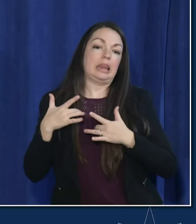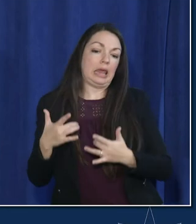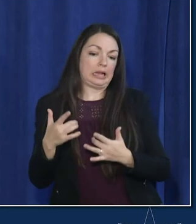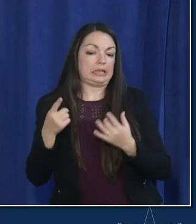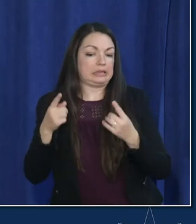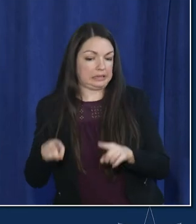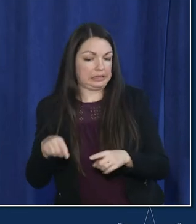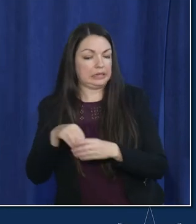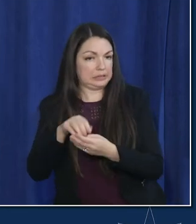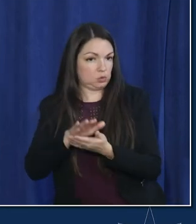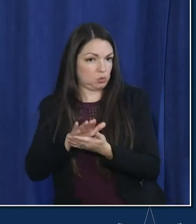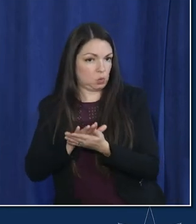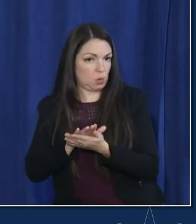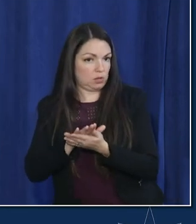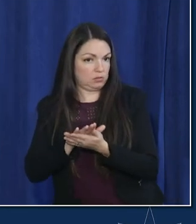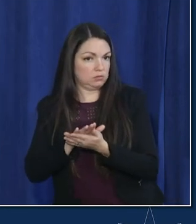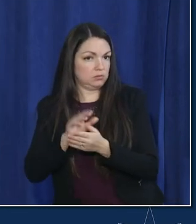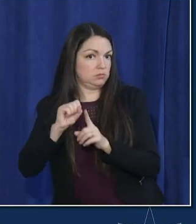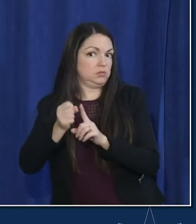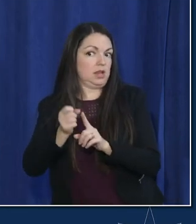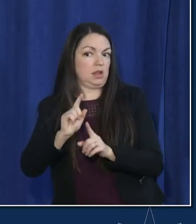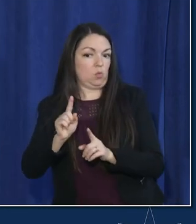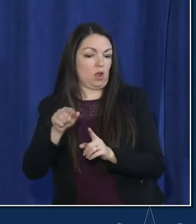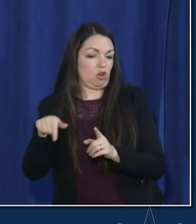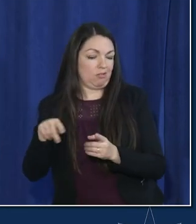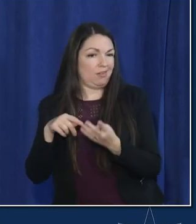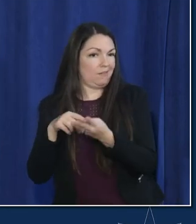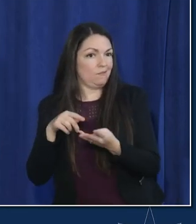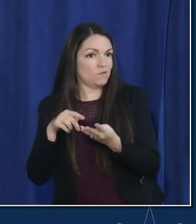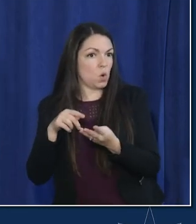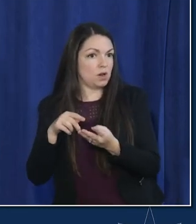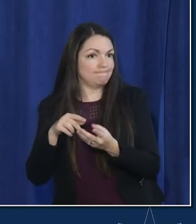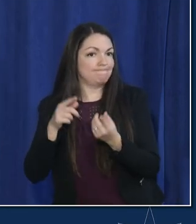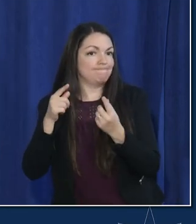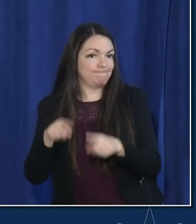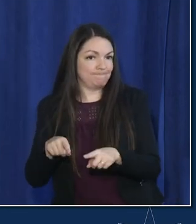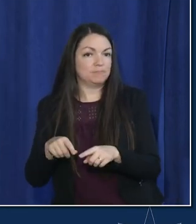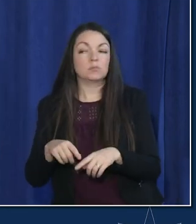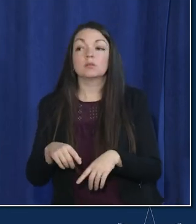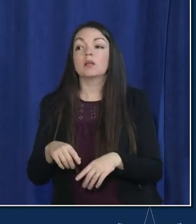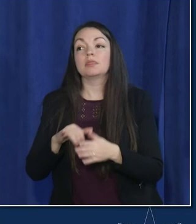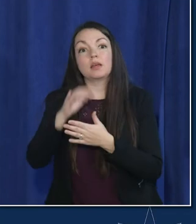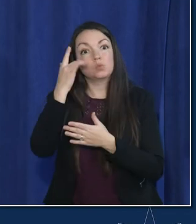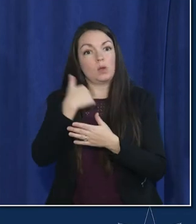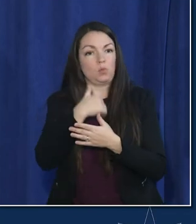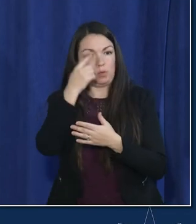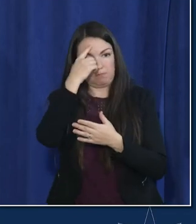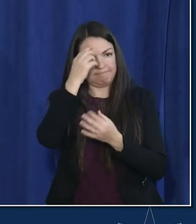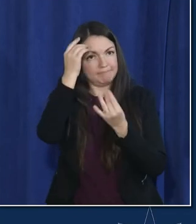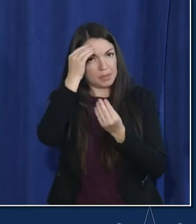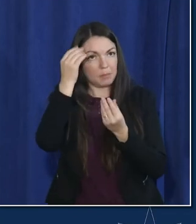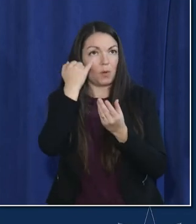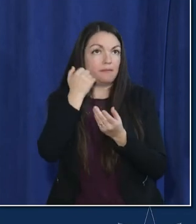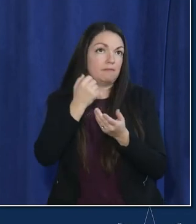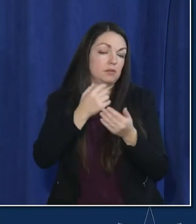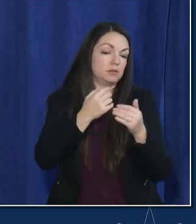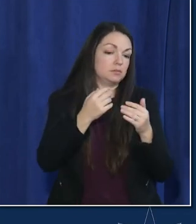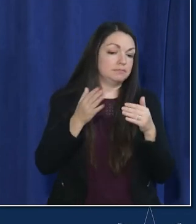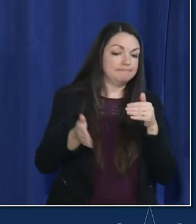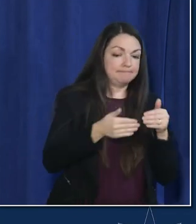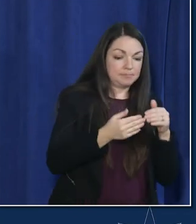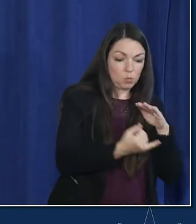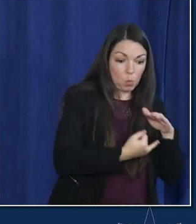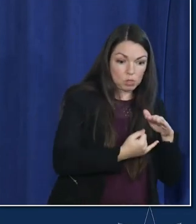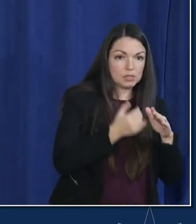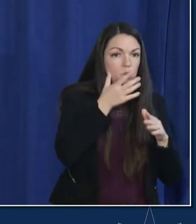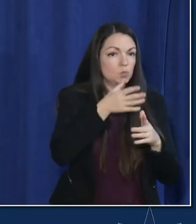that's some of the decisions that we're making where we're thinking about things like quarantine and whether it would be appropriate um so uh all